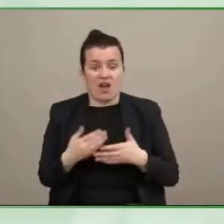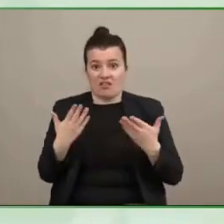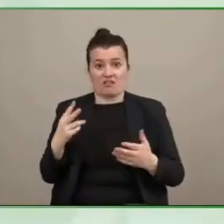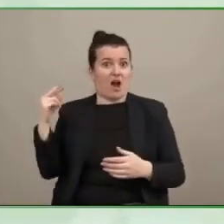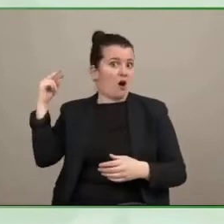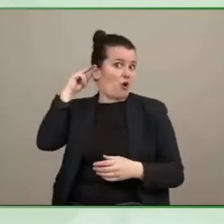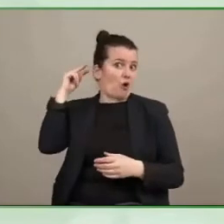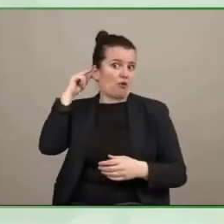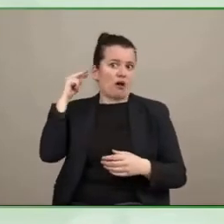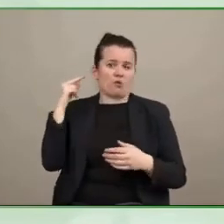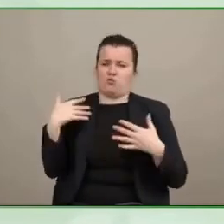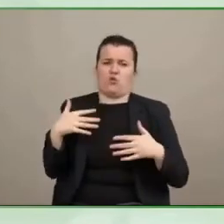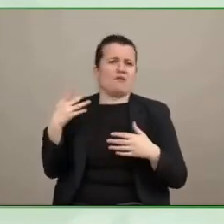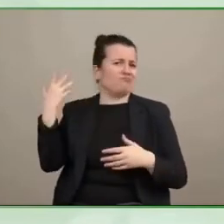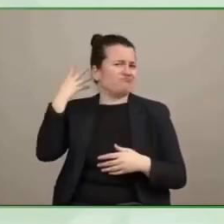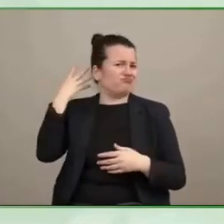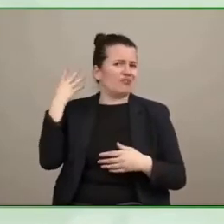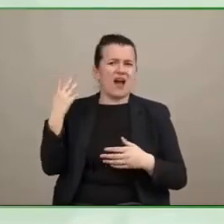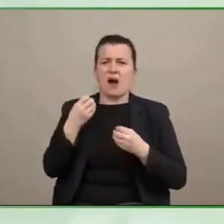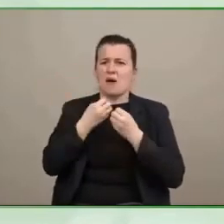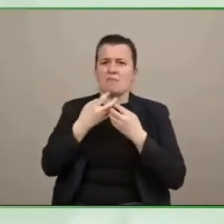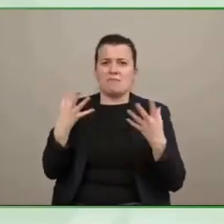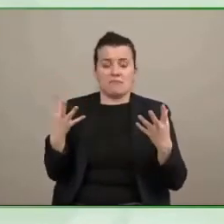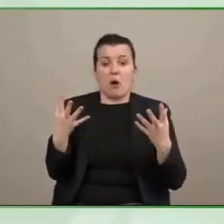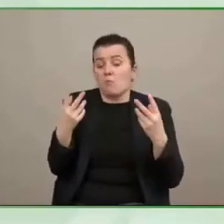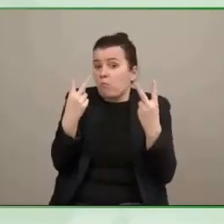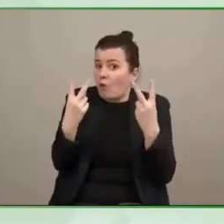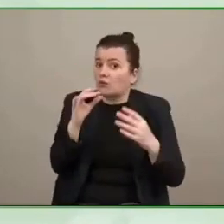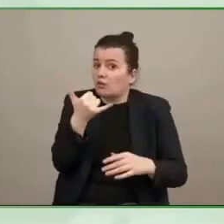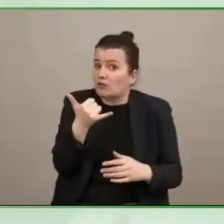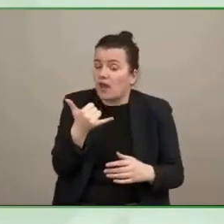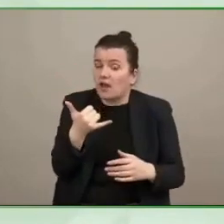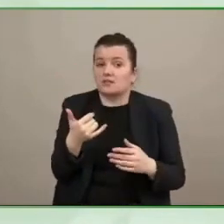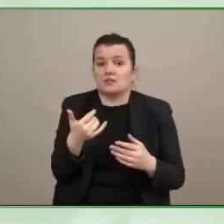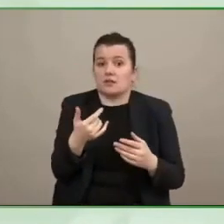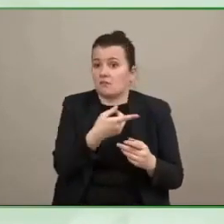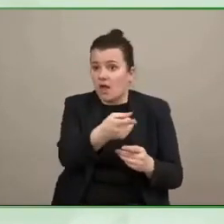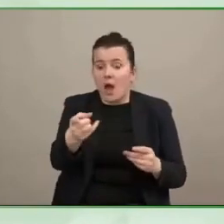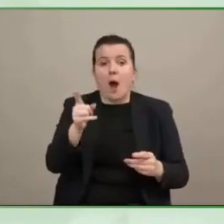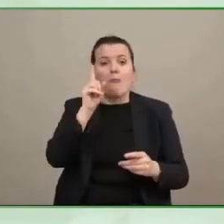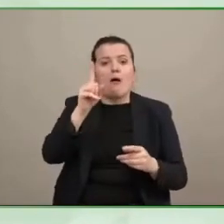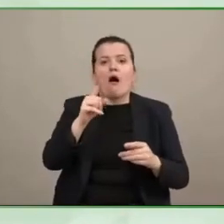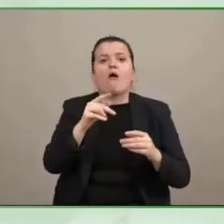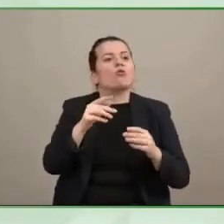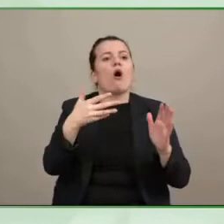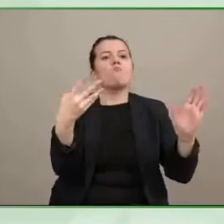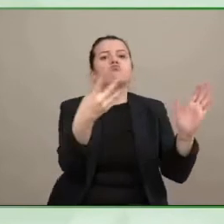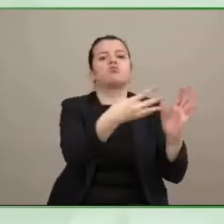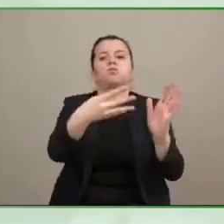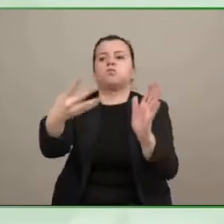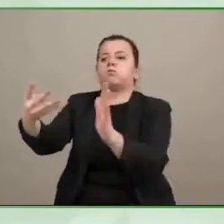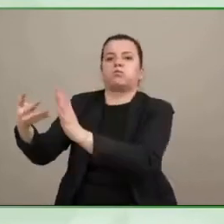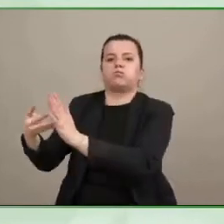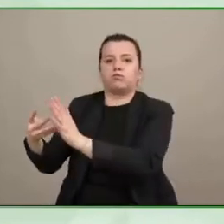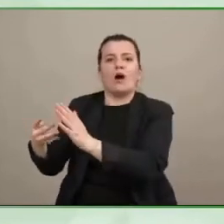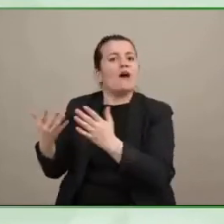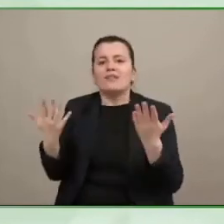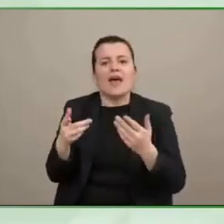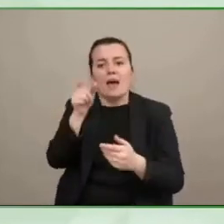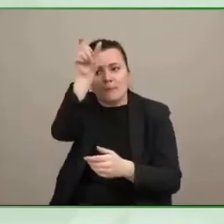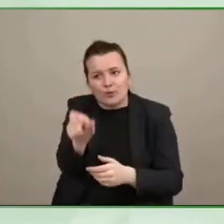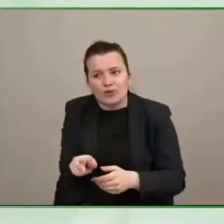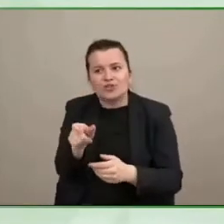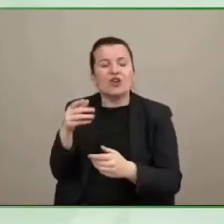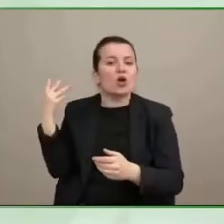who need them but we want to make sure that the people getting cochlear implants need them and that people have all the